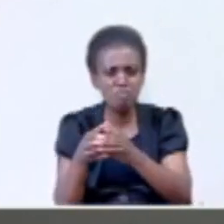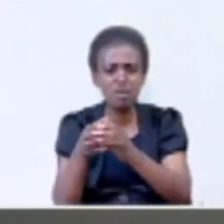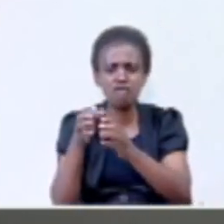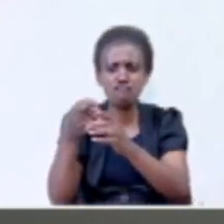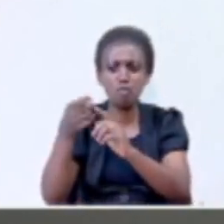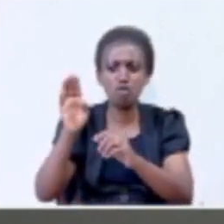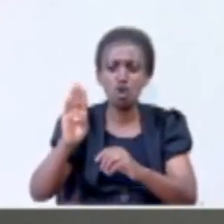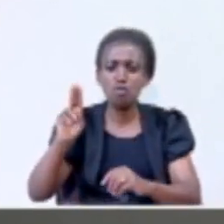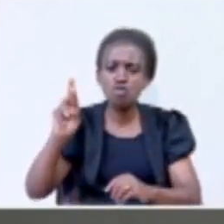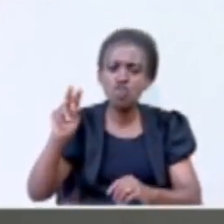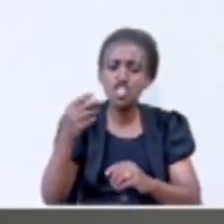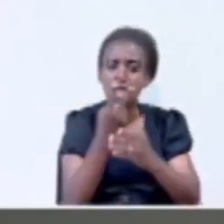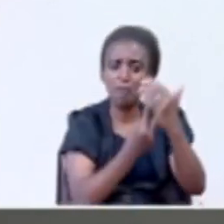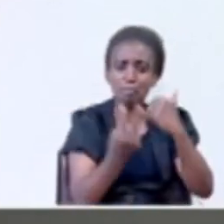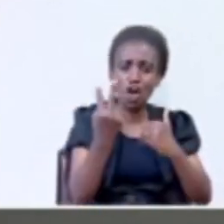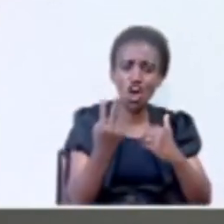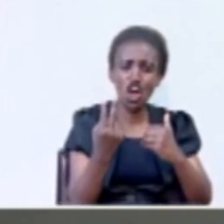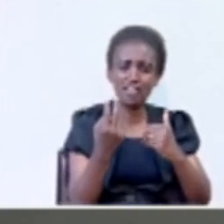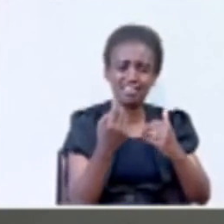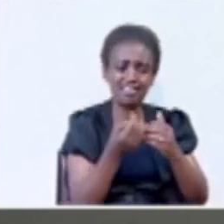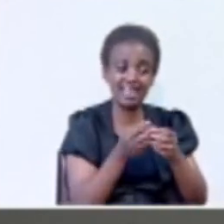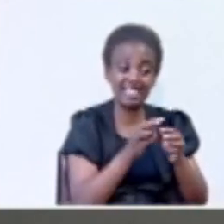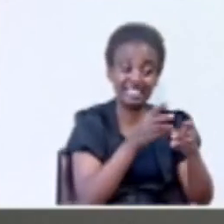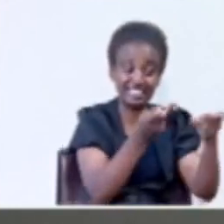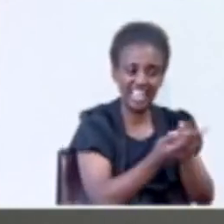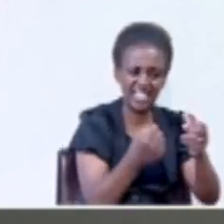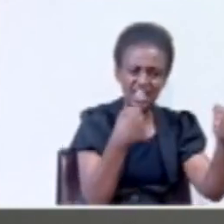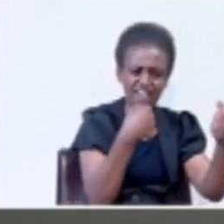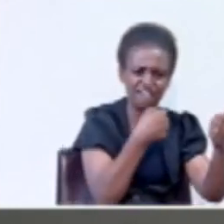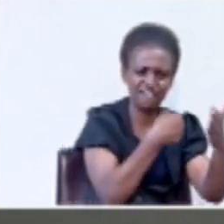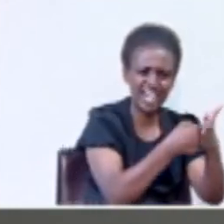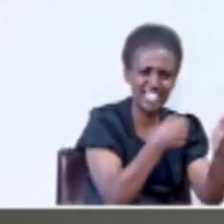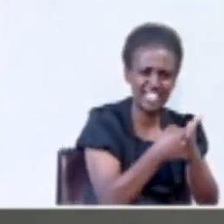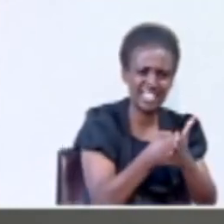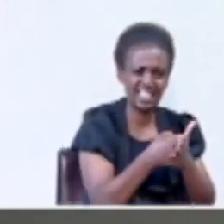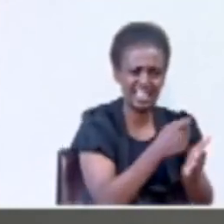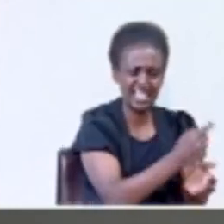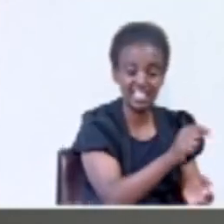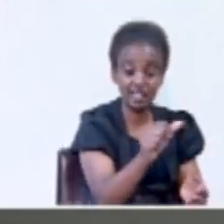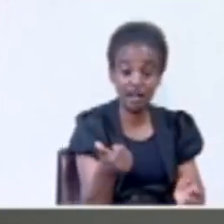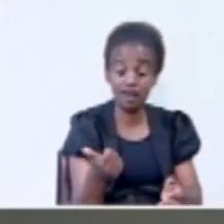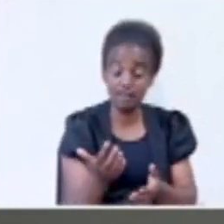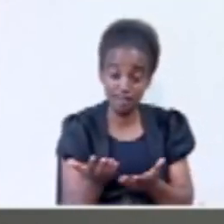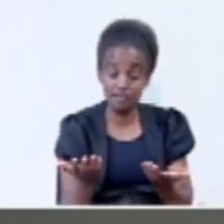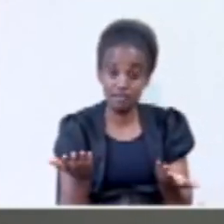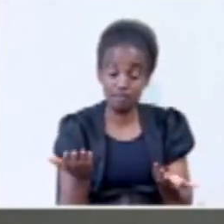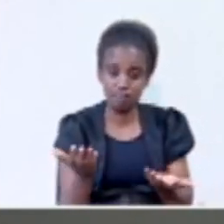on both sides fighting each other. It's a cocktail. It's a mess.